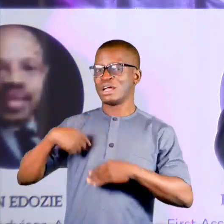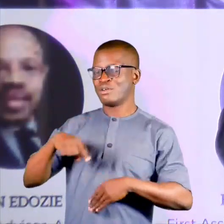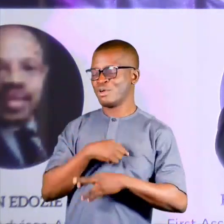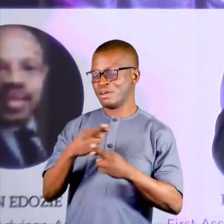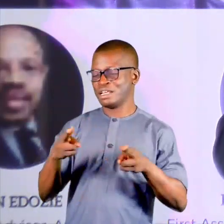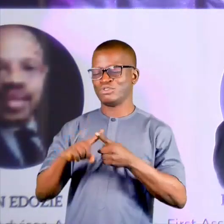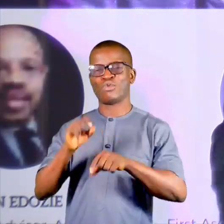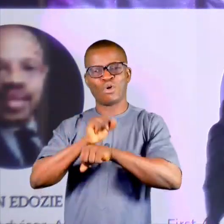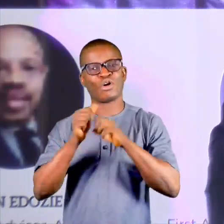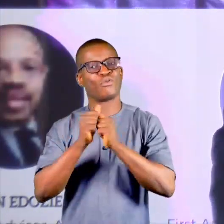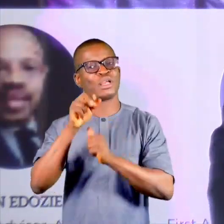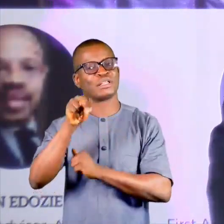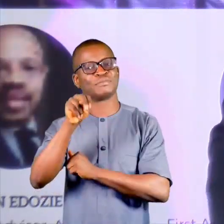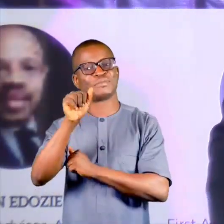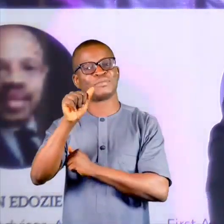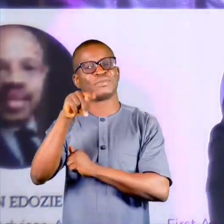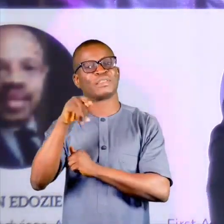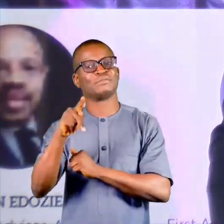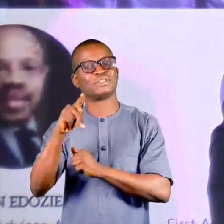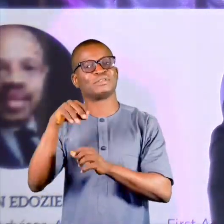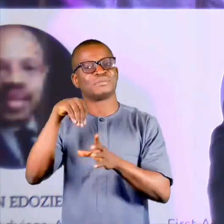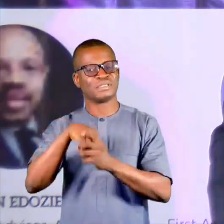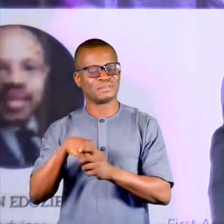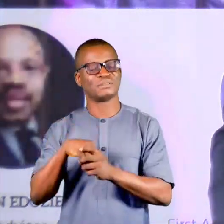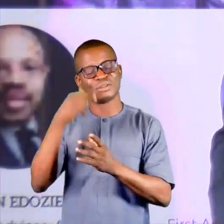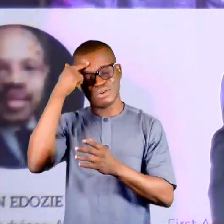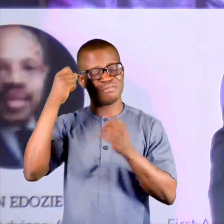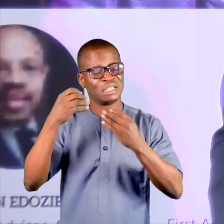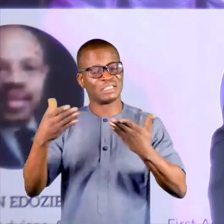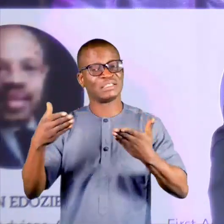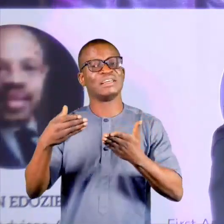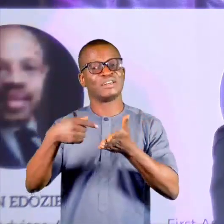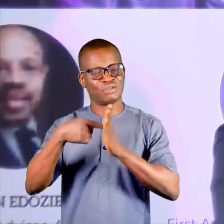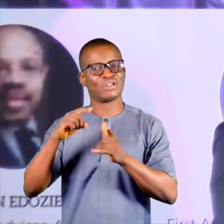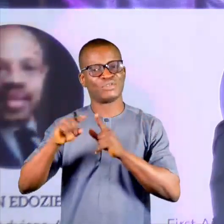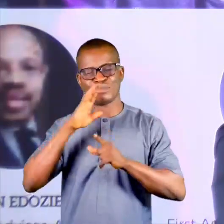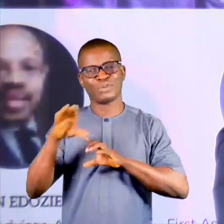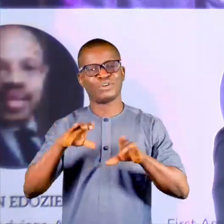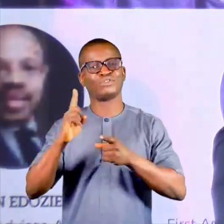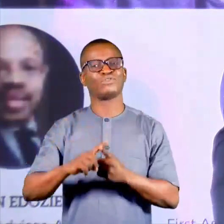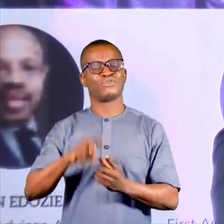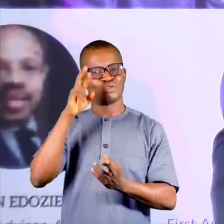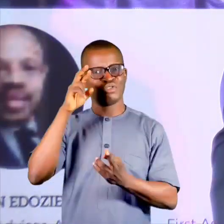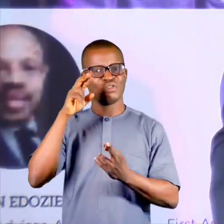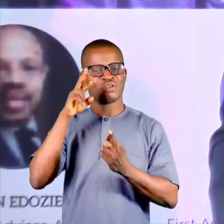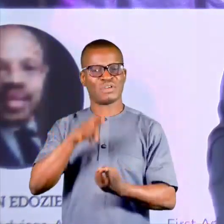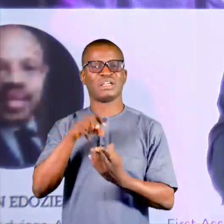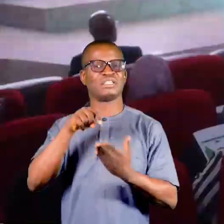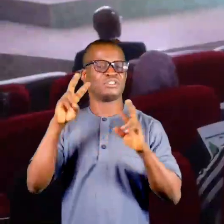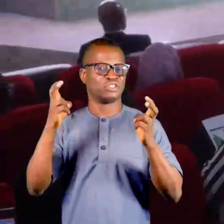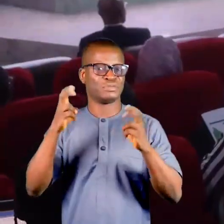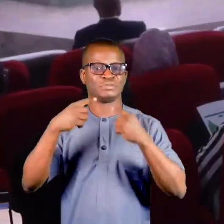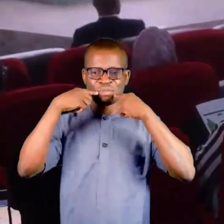program, we are committed to working with NAPTIP in recognition that there is still much more to be done to combat this pervasive issue.